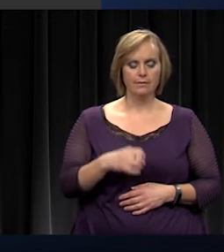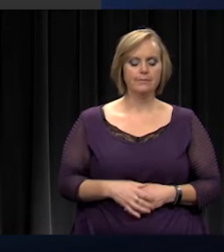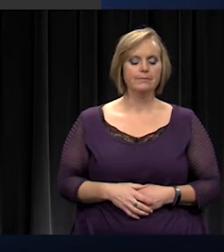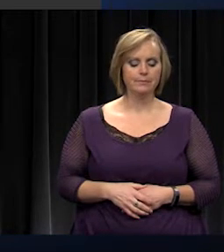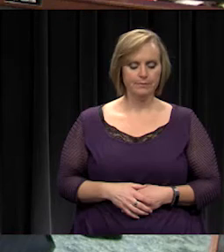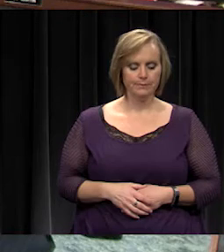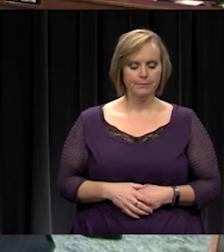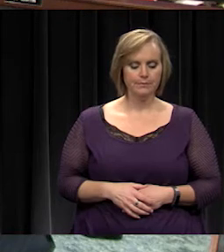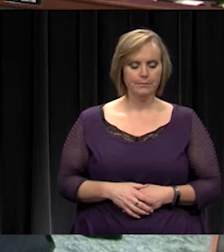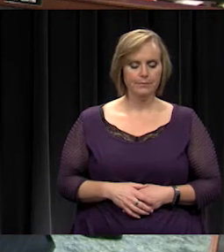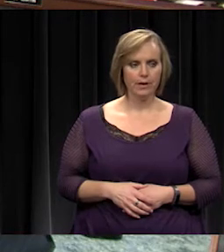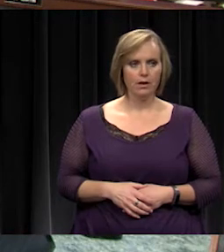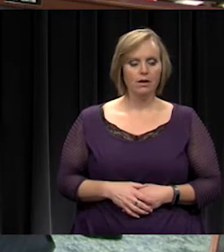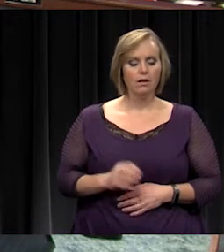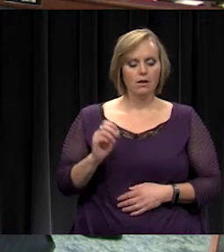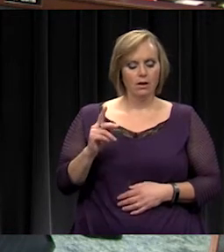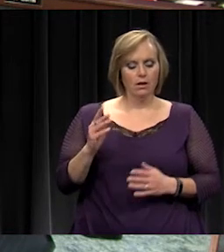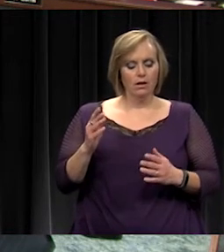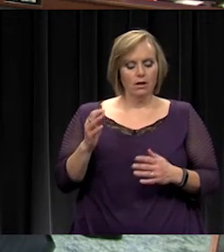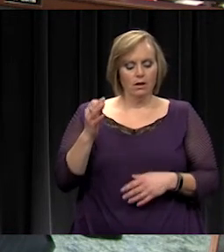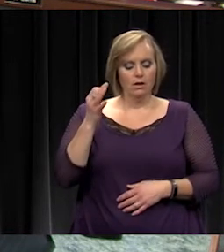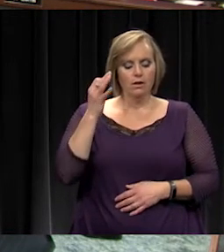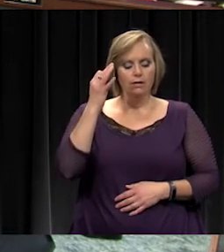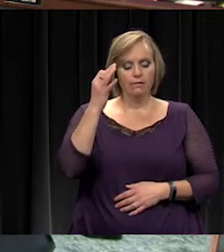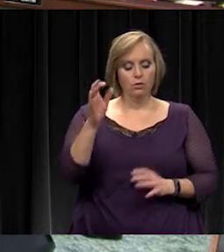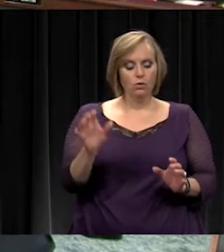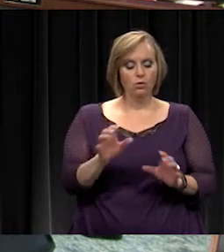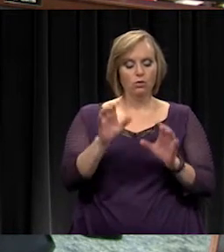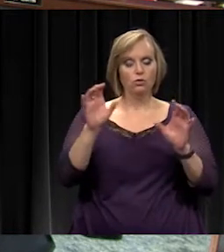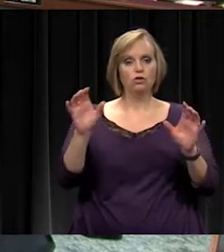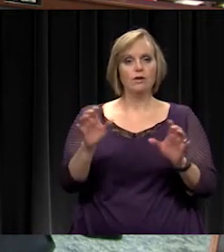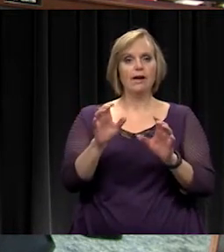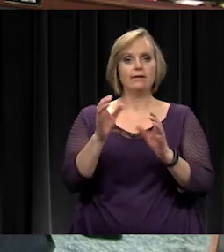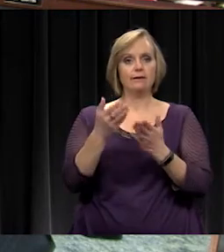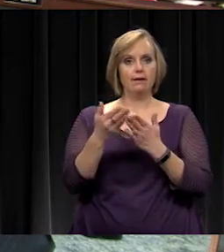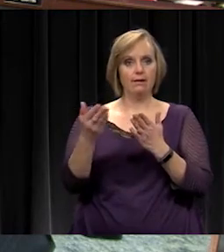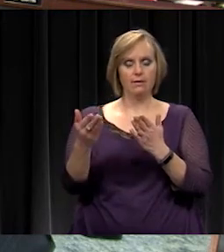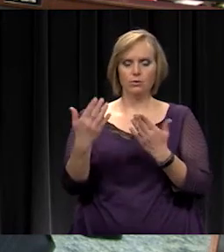All right. Future action items. We've got a whole list here.